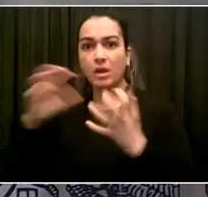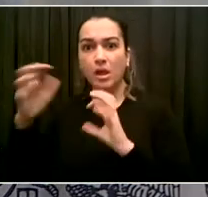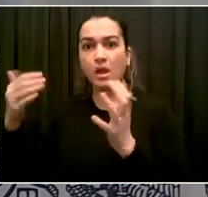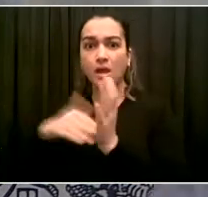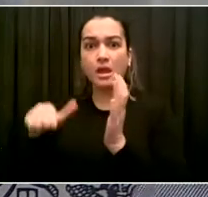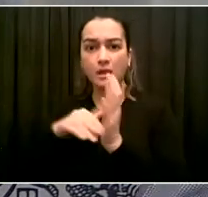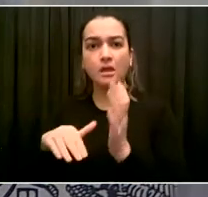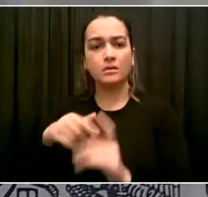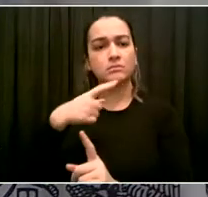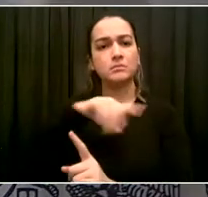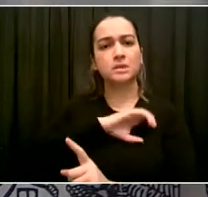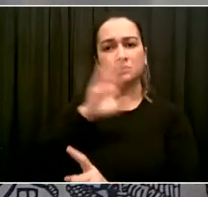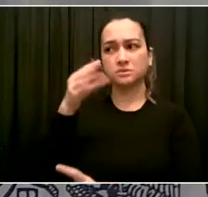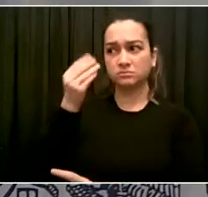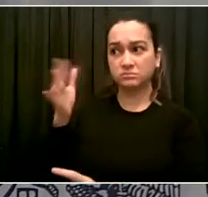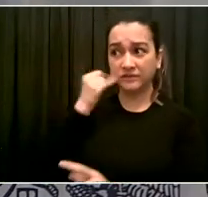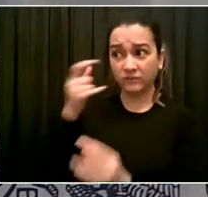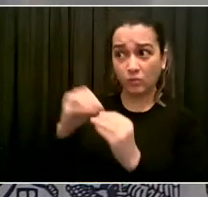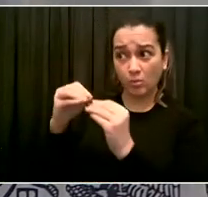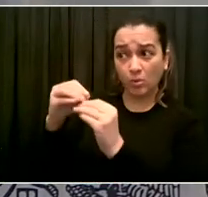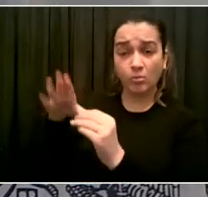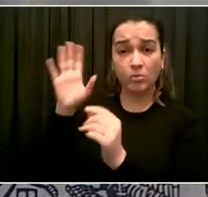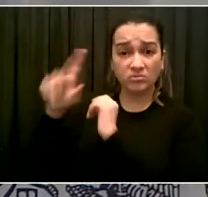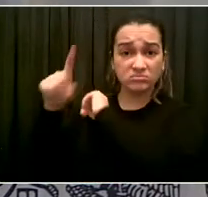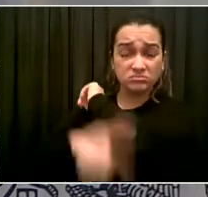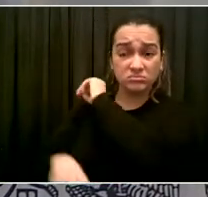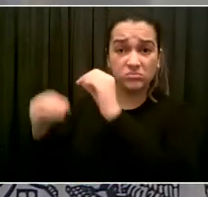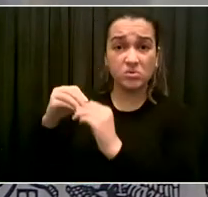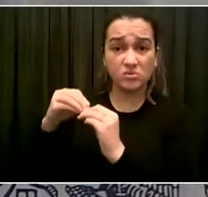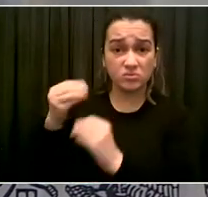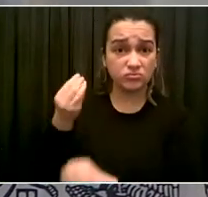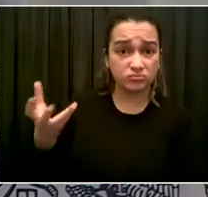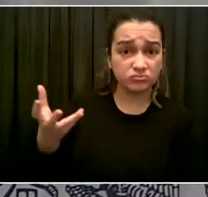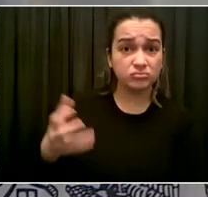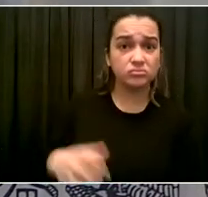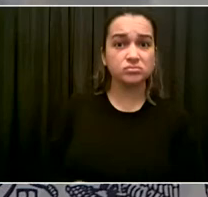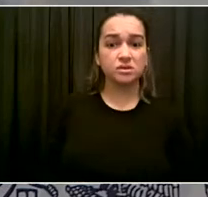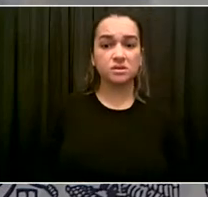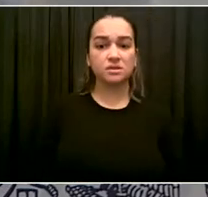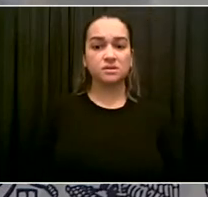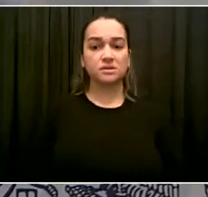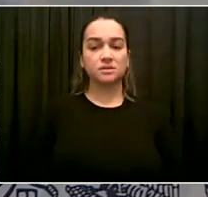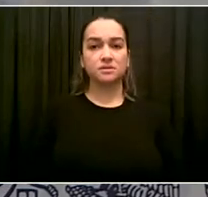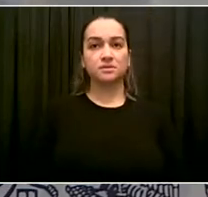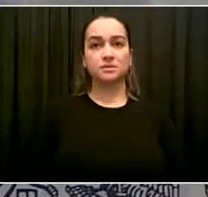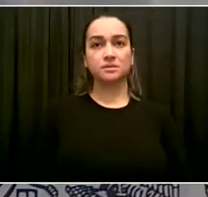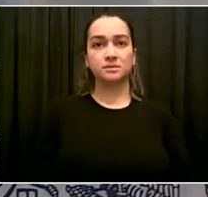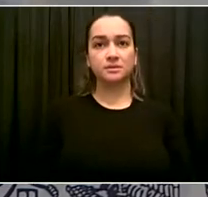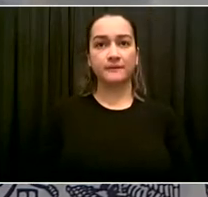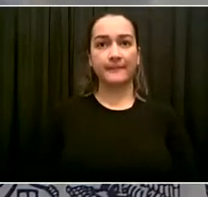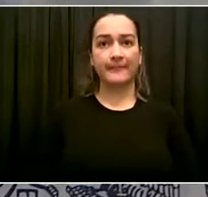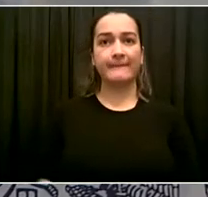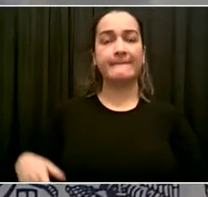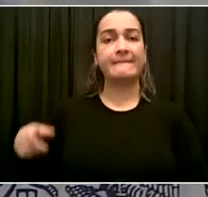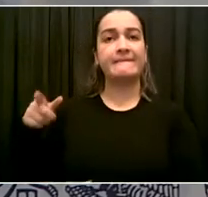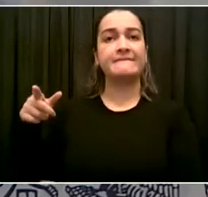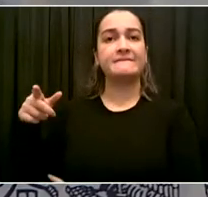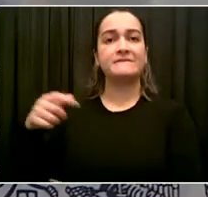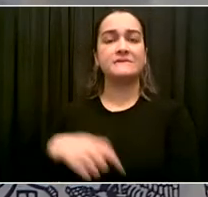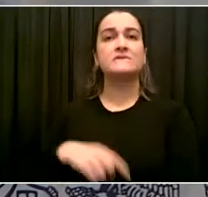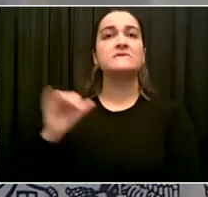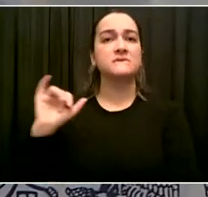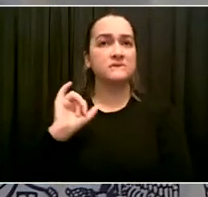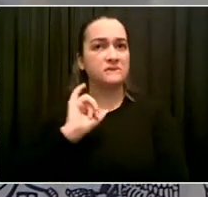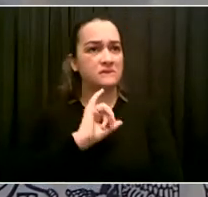Thanks. And I guess just to follow up on that, but I guess the concern and the upset coming from within the